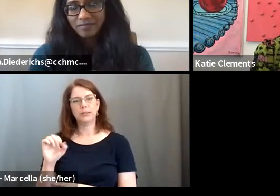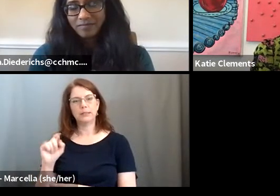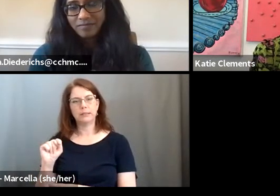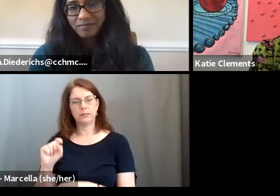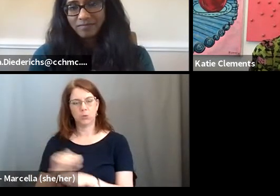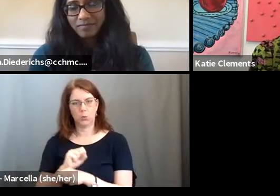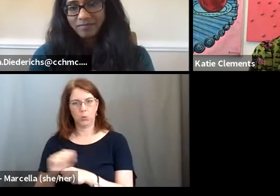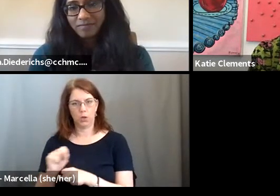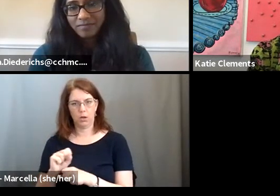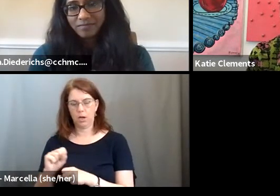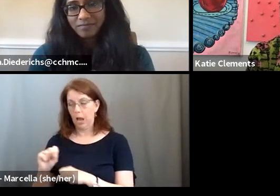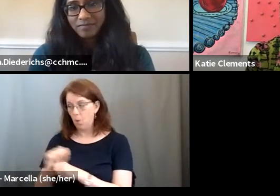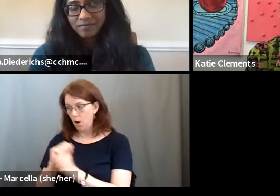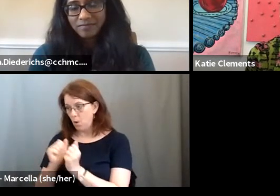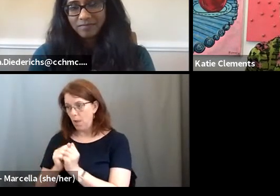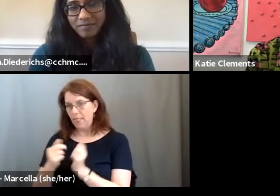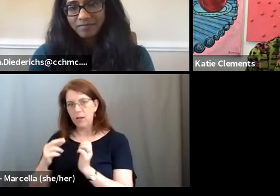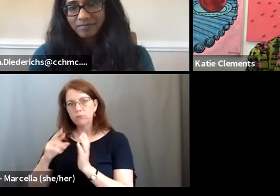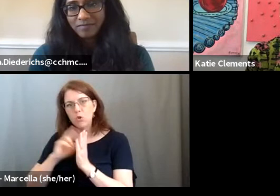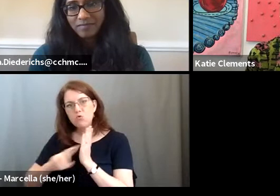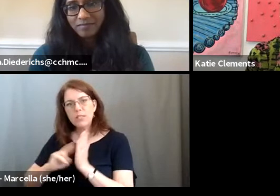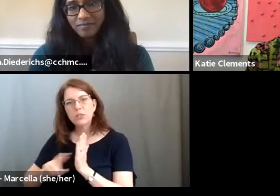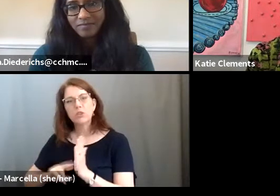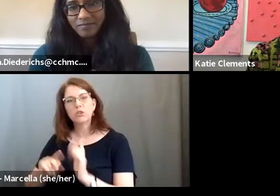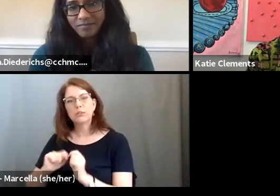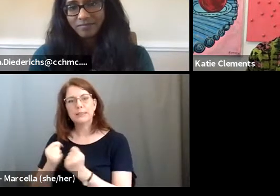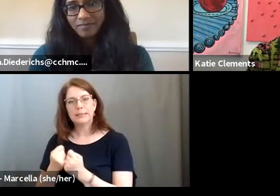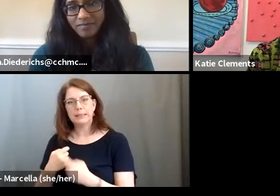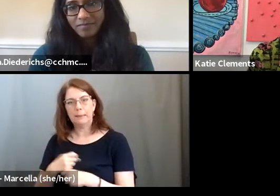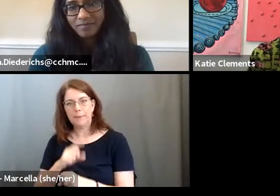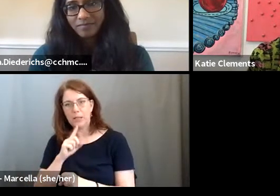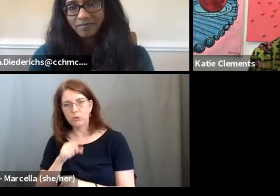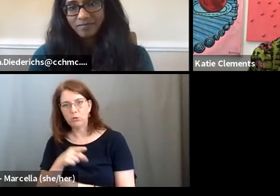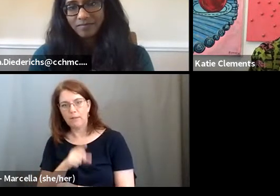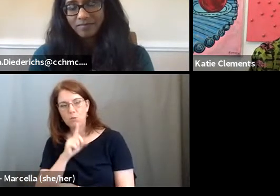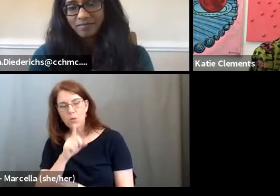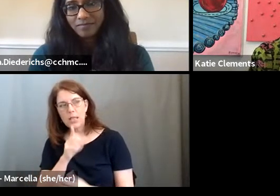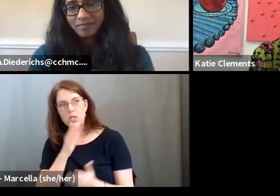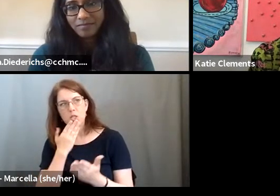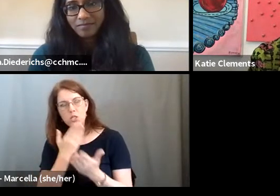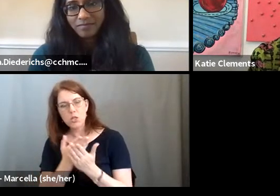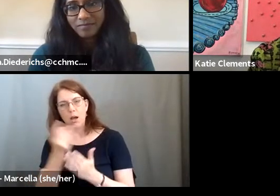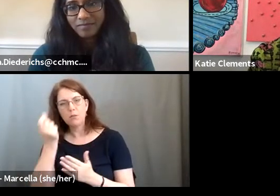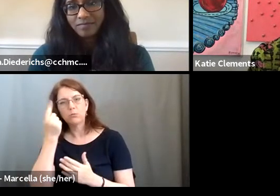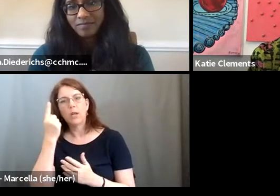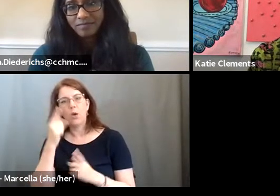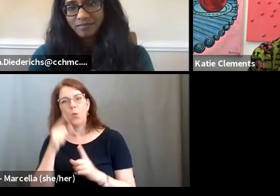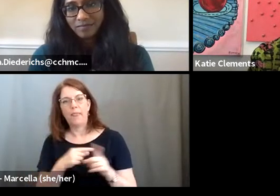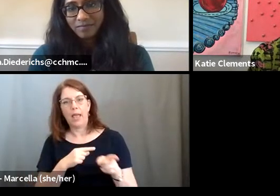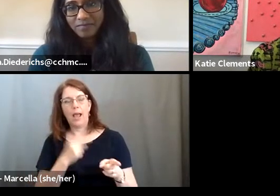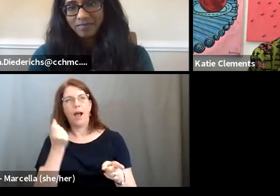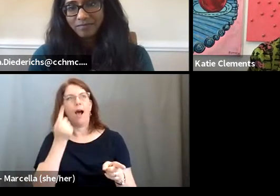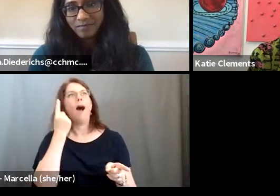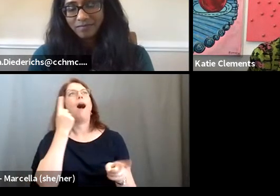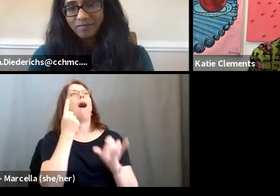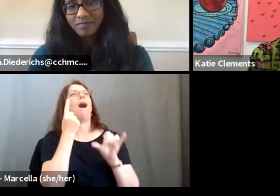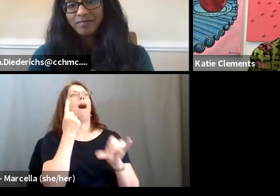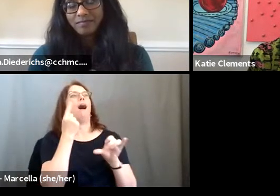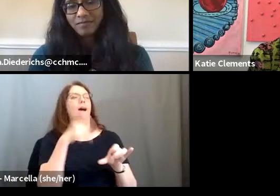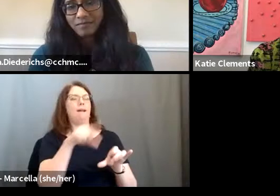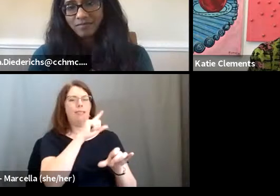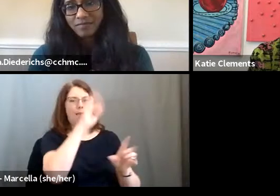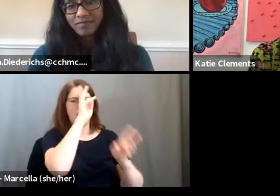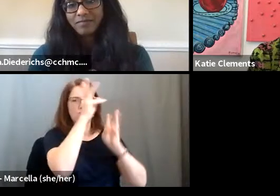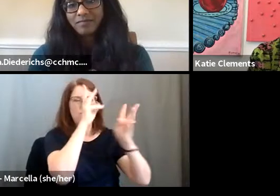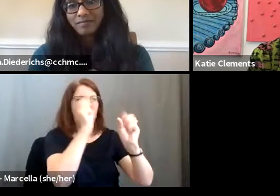the research team to make sure they have really great insights because when they get the insights, then they're able to create something